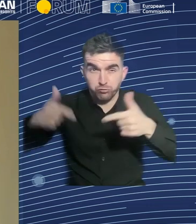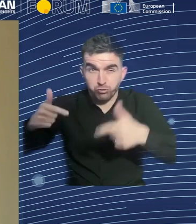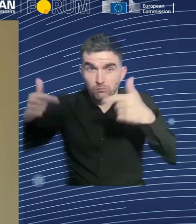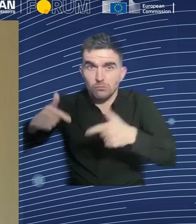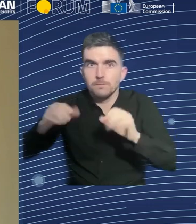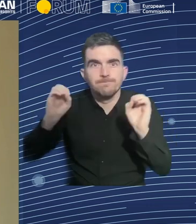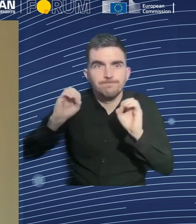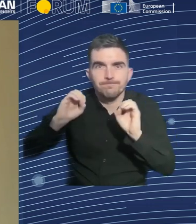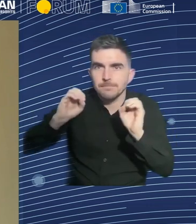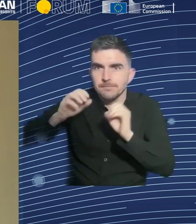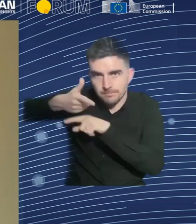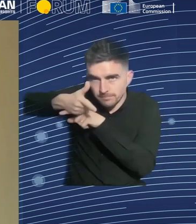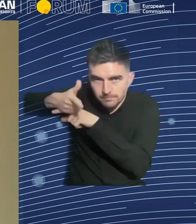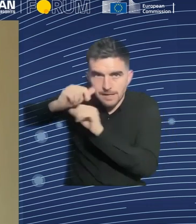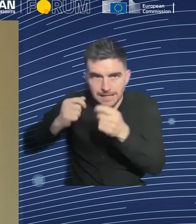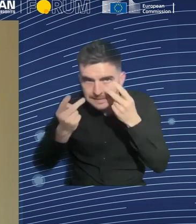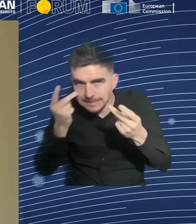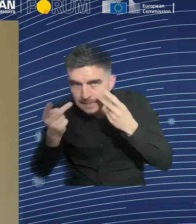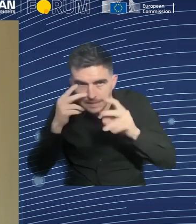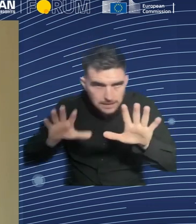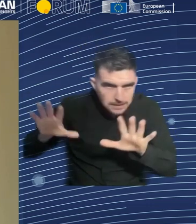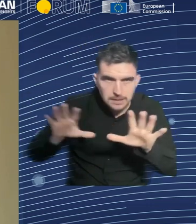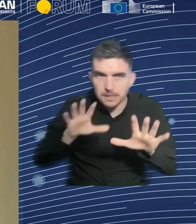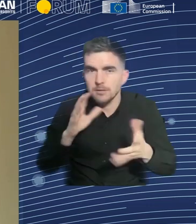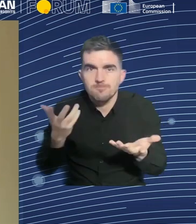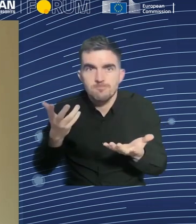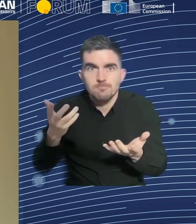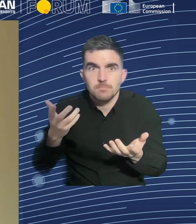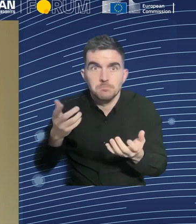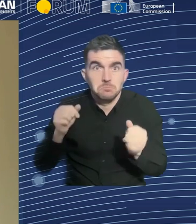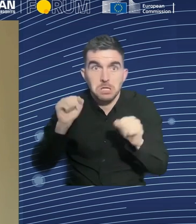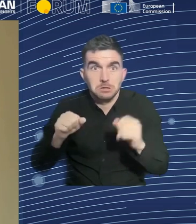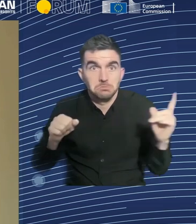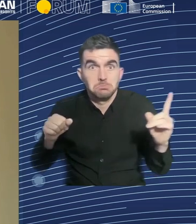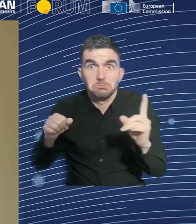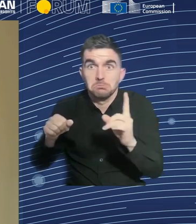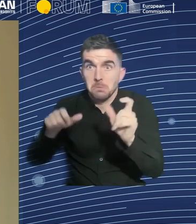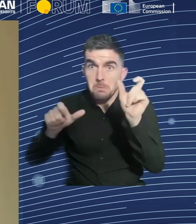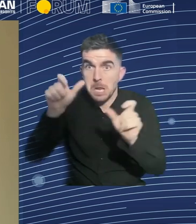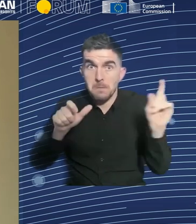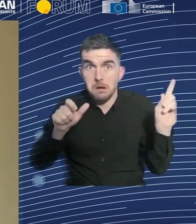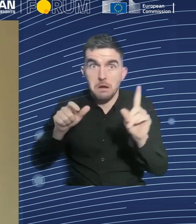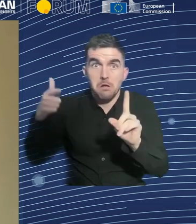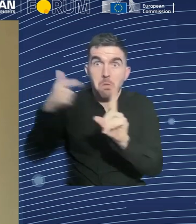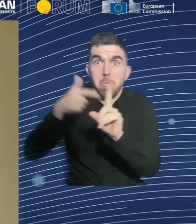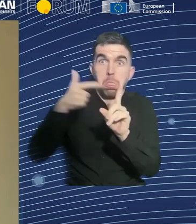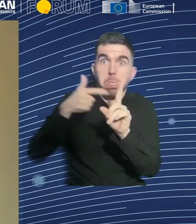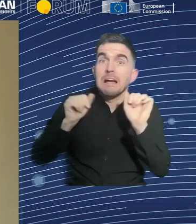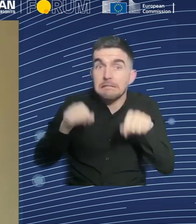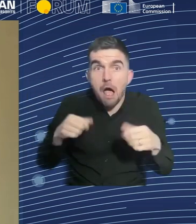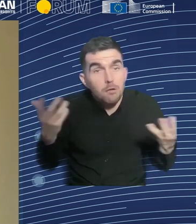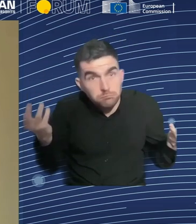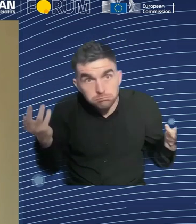And as you're probably aware, we haven't been able to really succeed with robots that